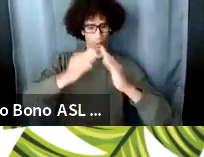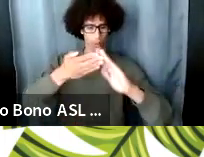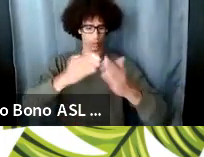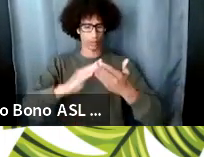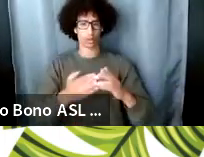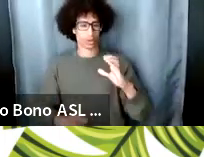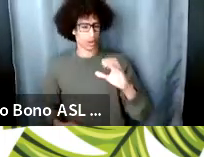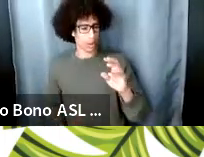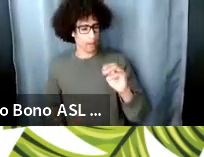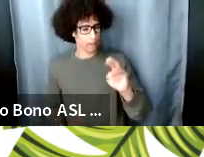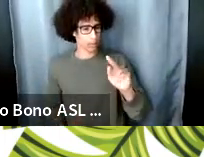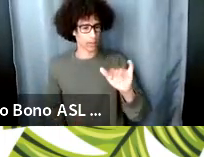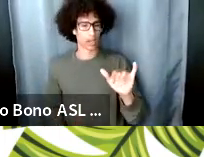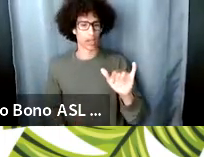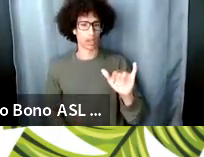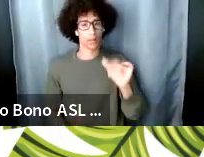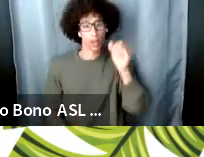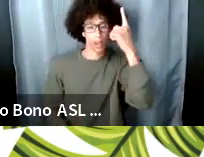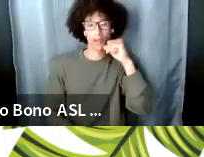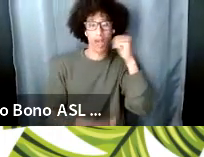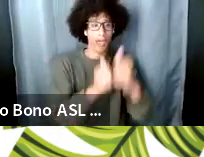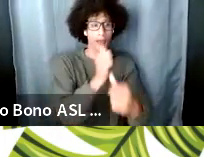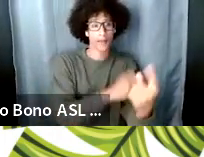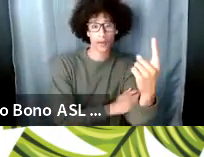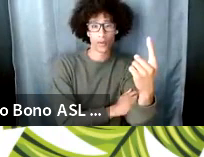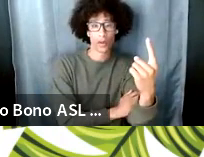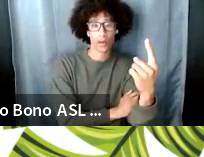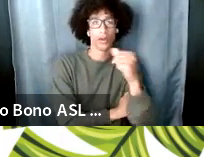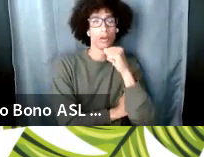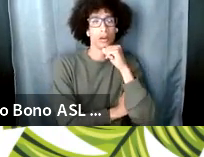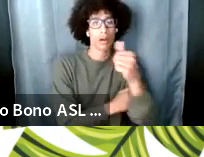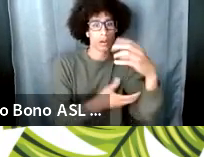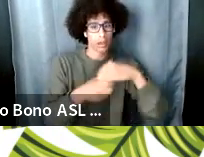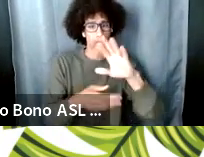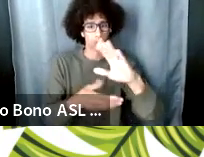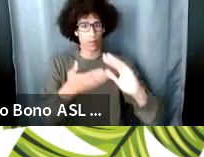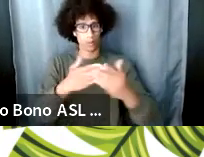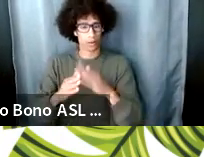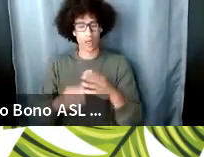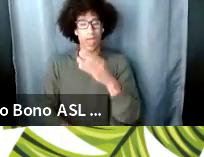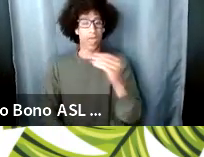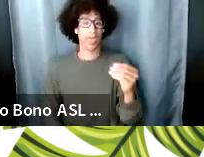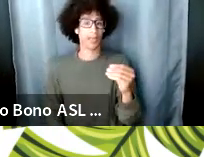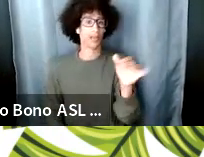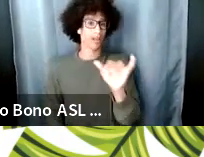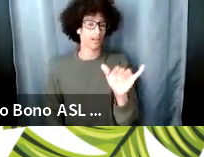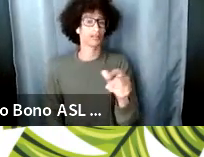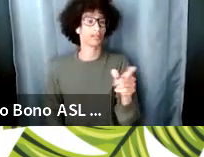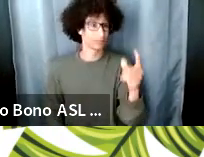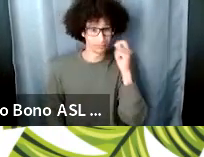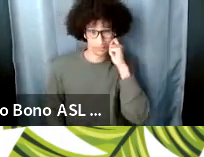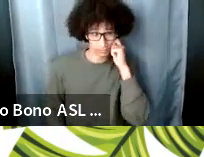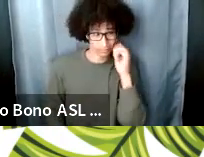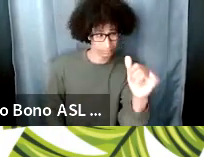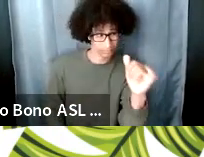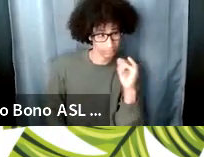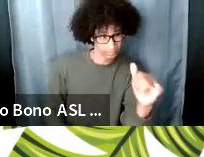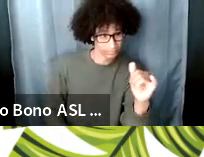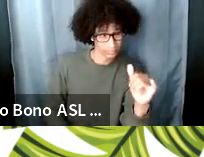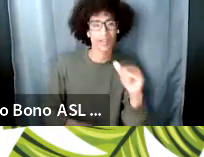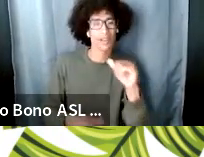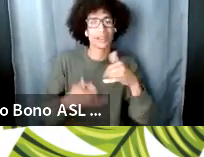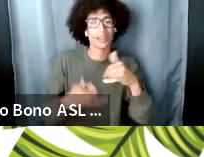everybody is part of your community just as not all skin folk are kinfolk i think that right i see krista go off right